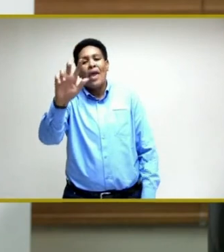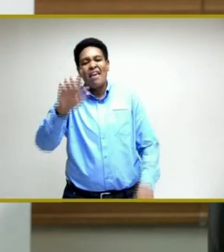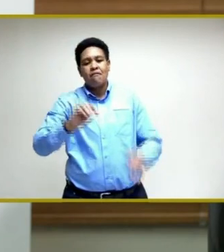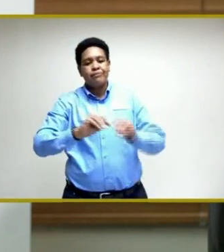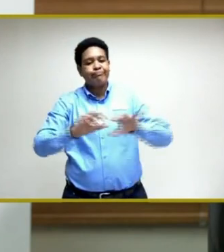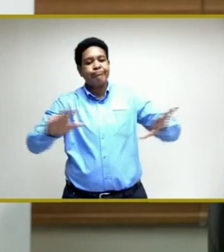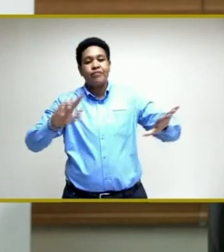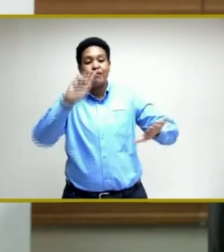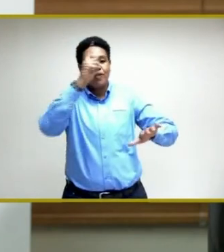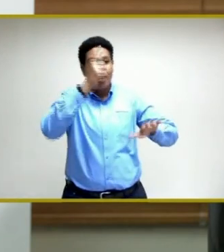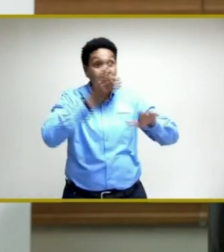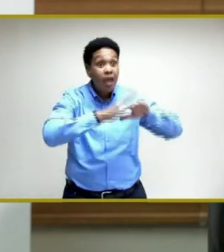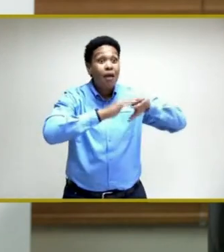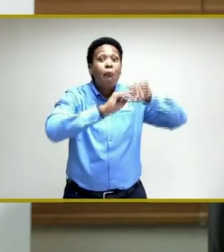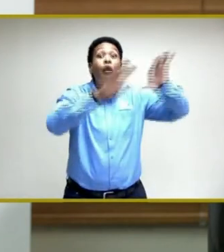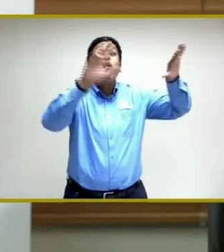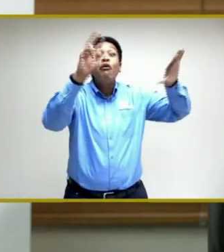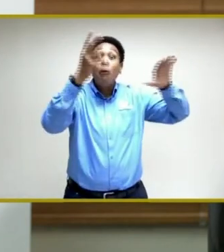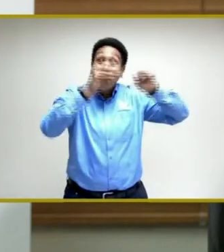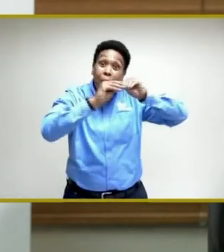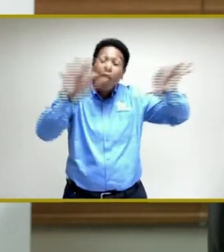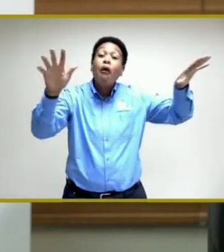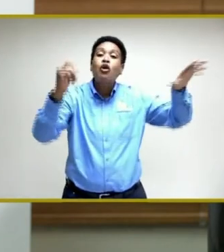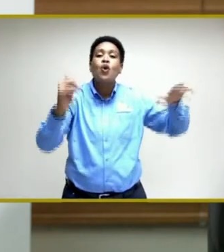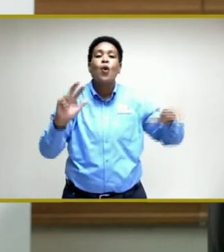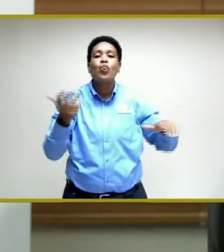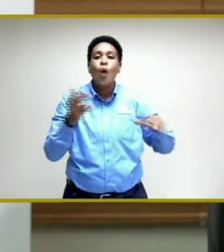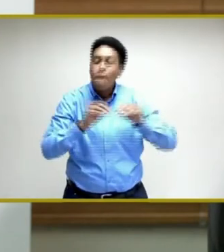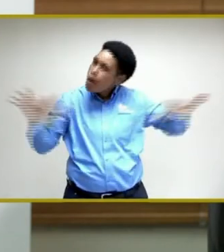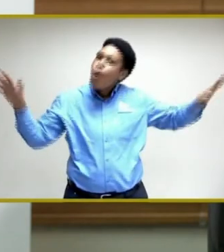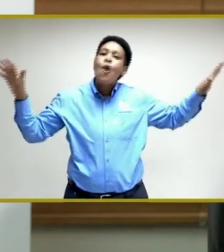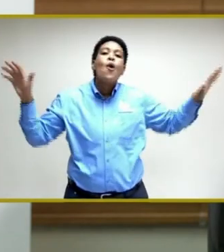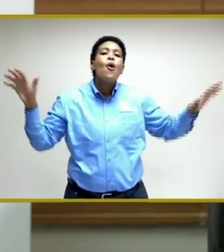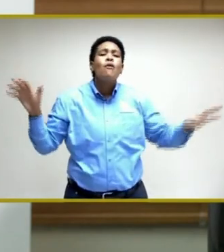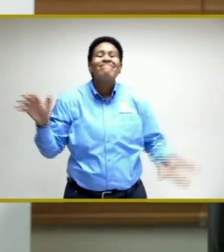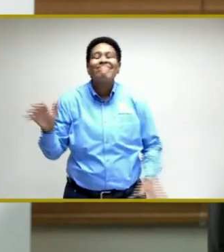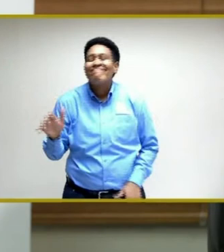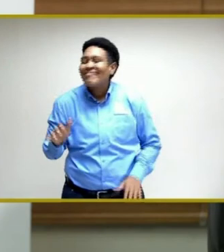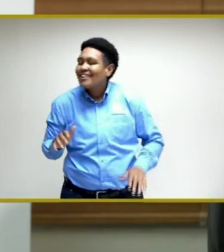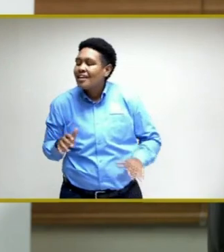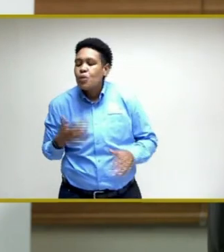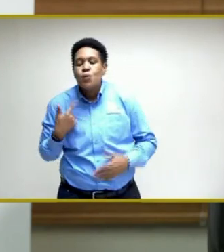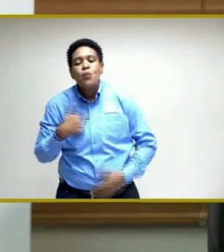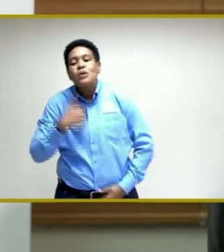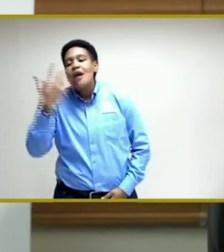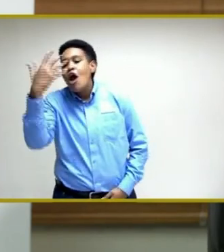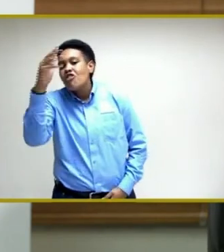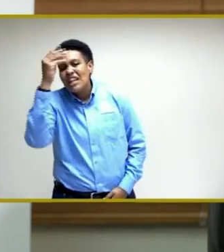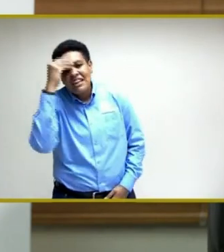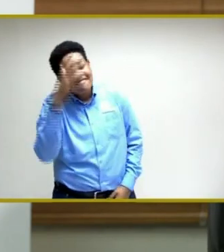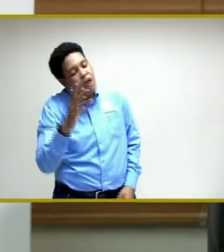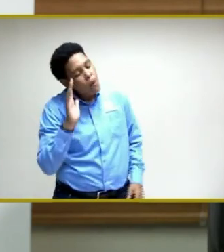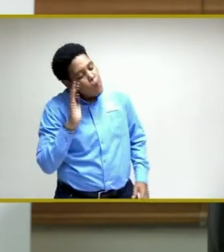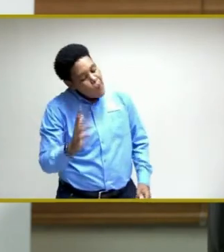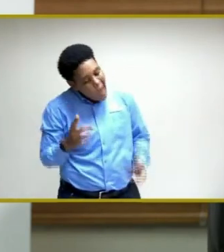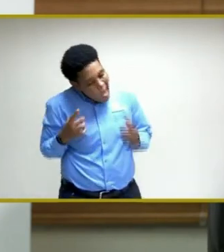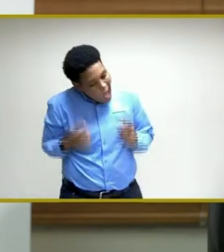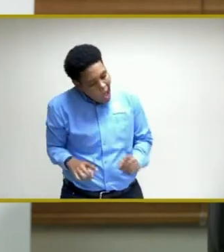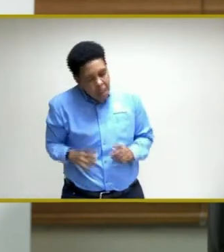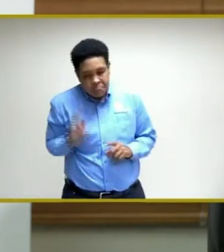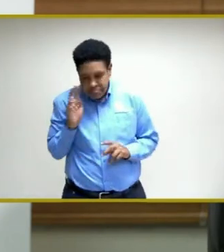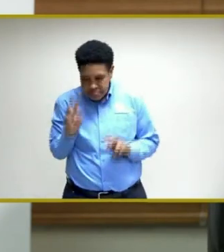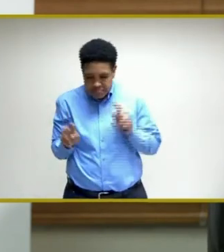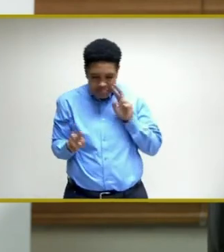it was likely that we would get there based on all the critical parameters and that it